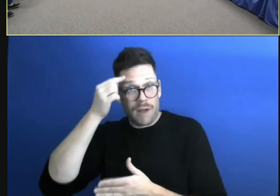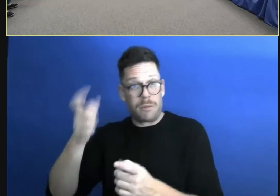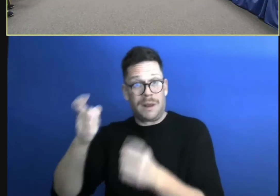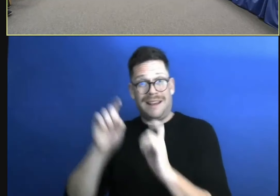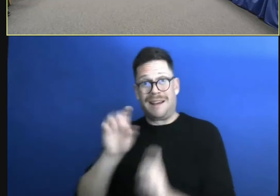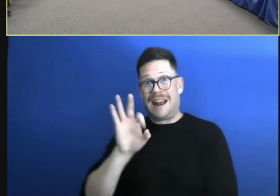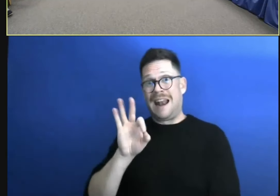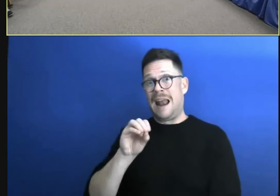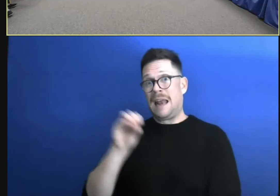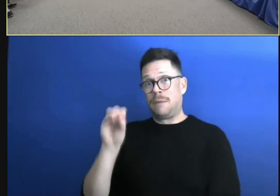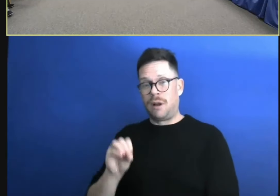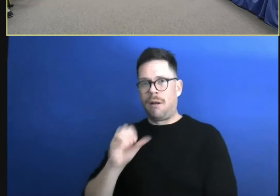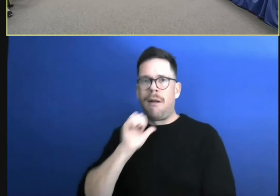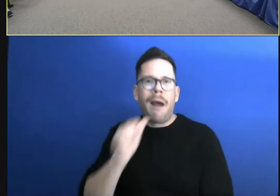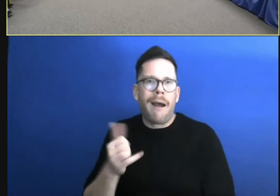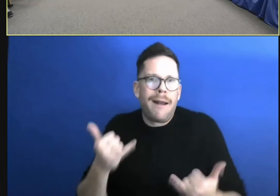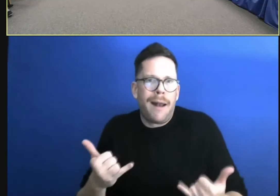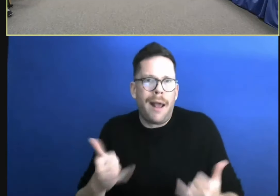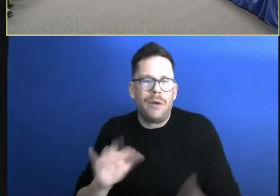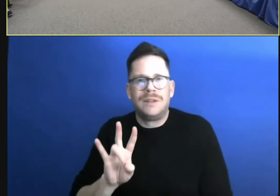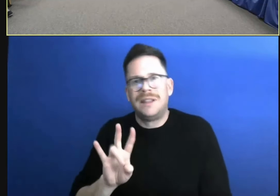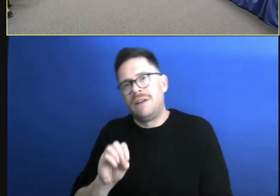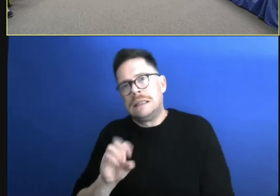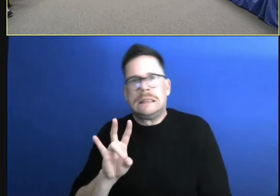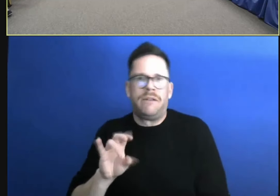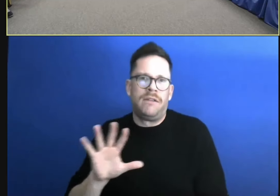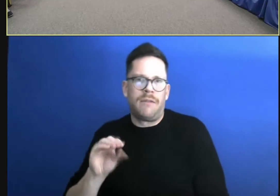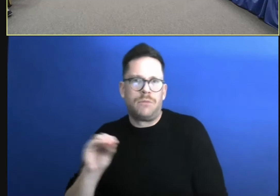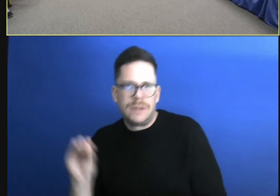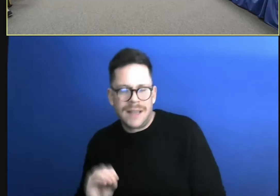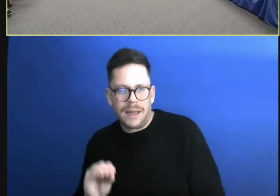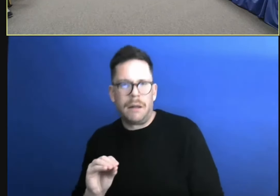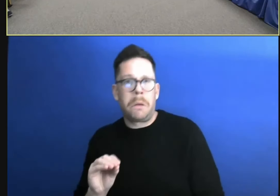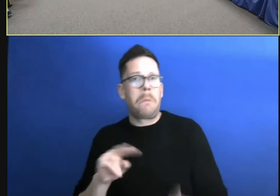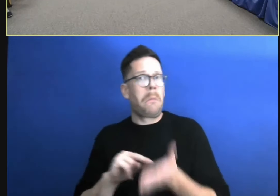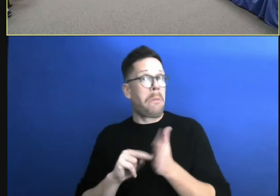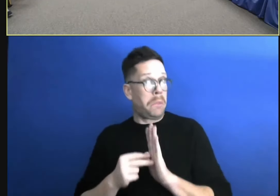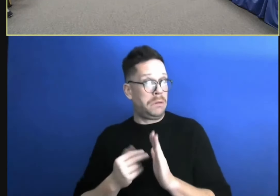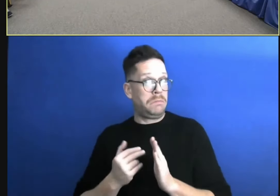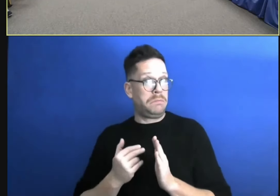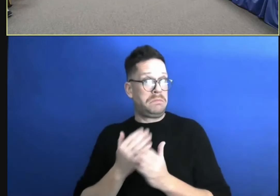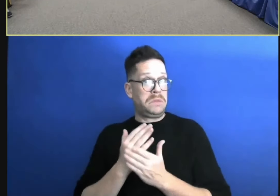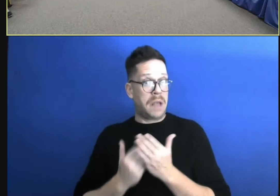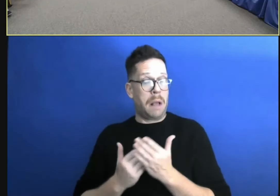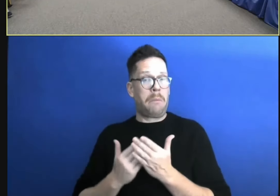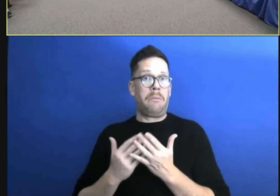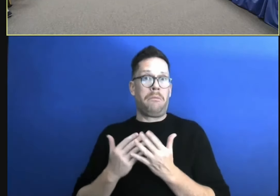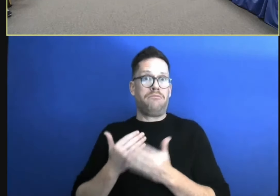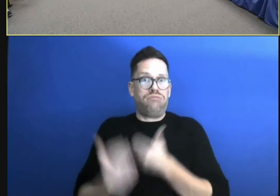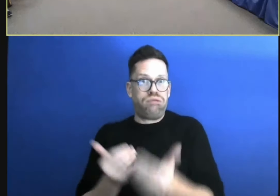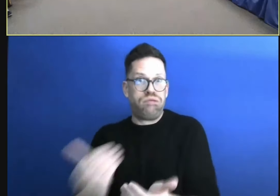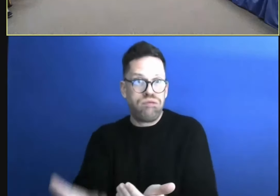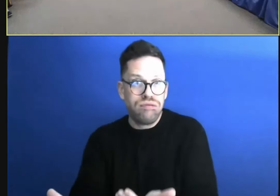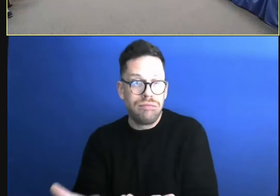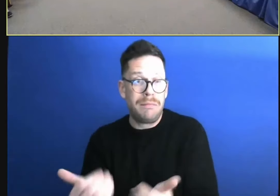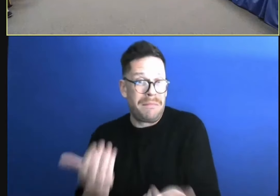75%. So there is some flow here and that could potentially, with a resolution that's passed, get something because there's already information